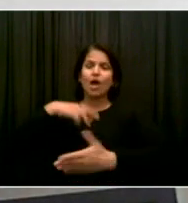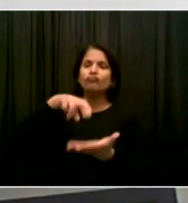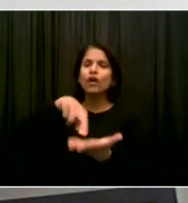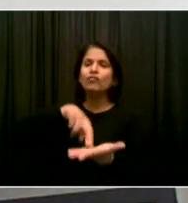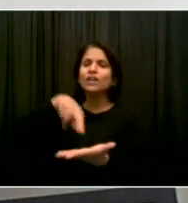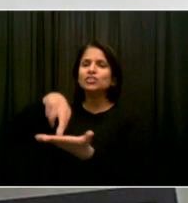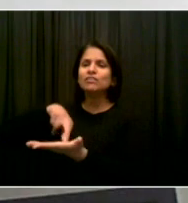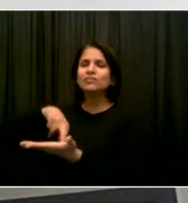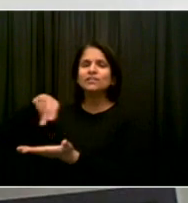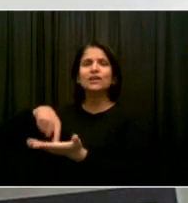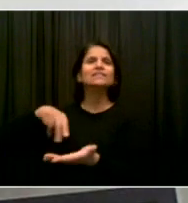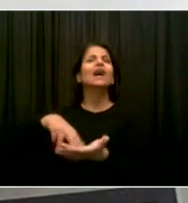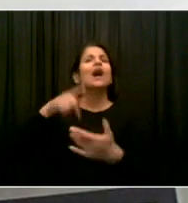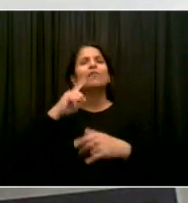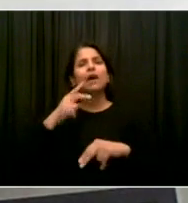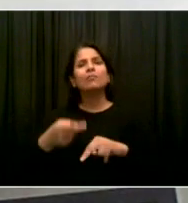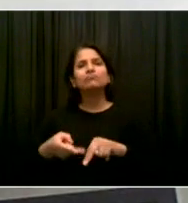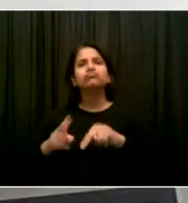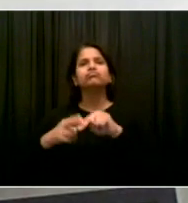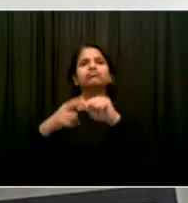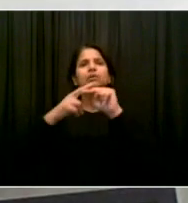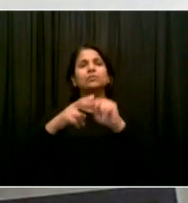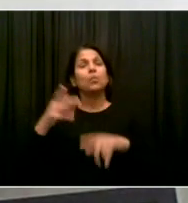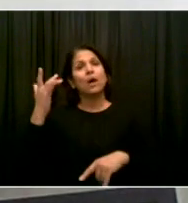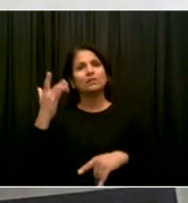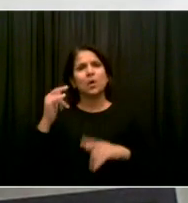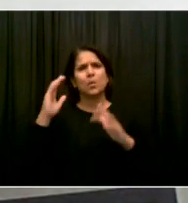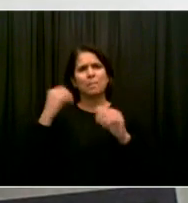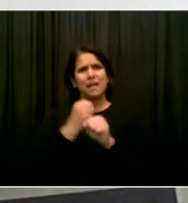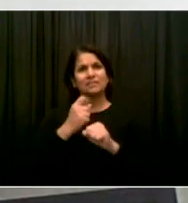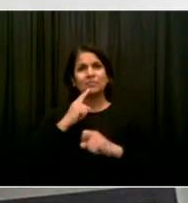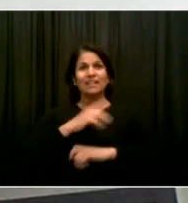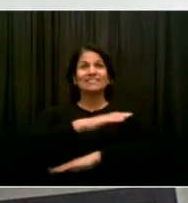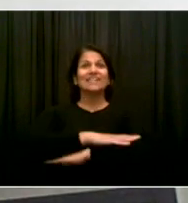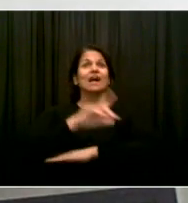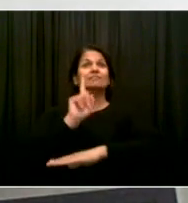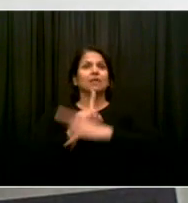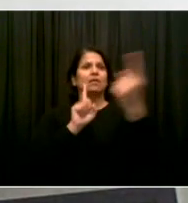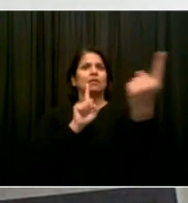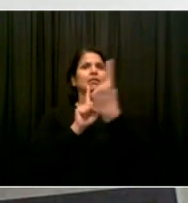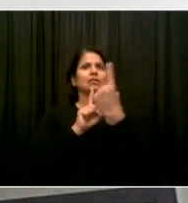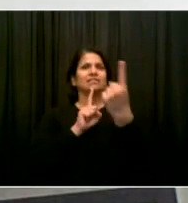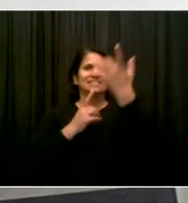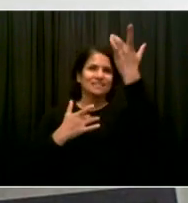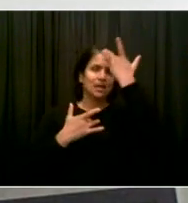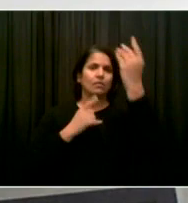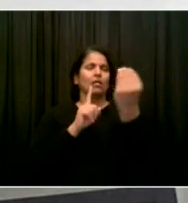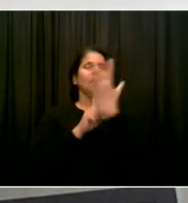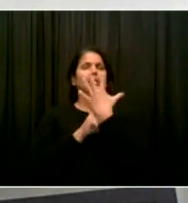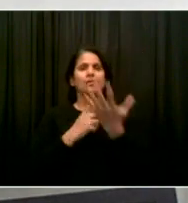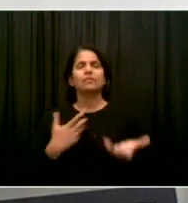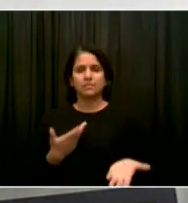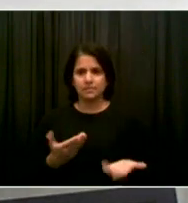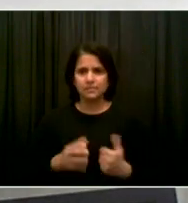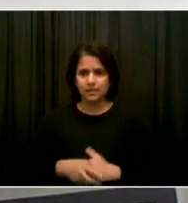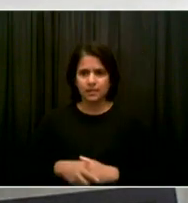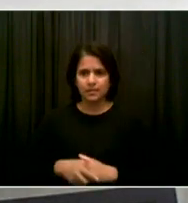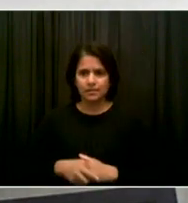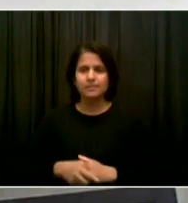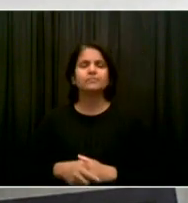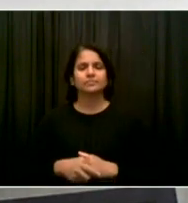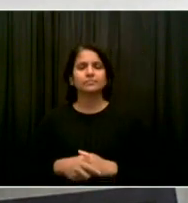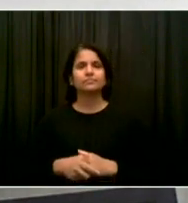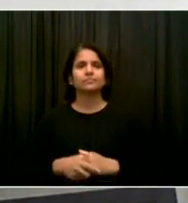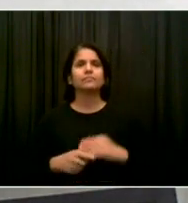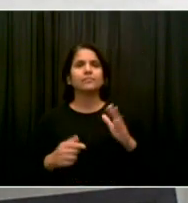of our healthcare heroes due to the illness. So we're preparing that with additional staff.